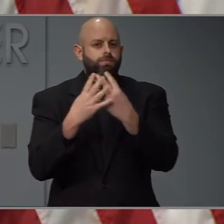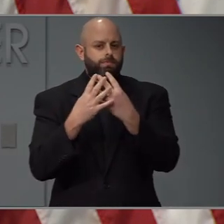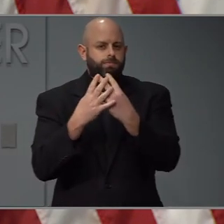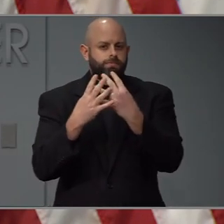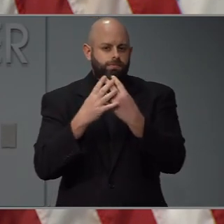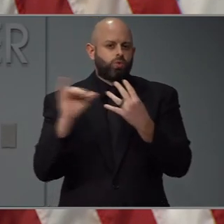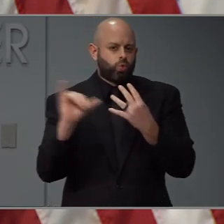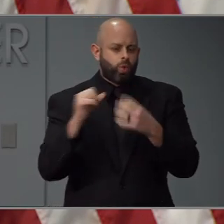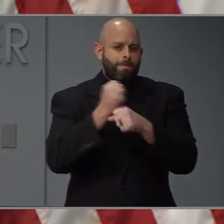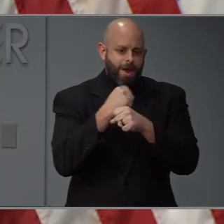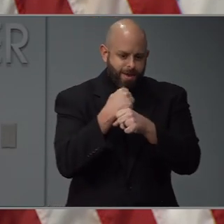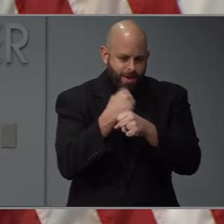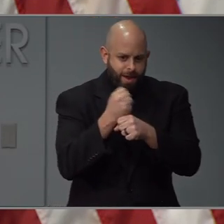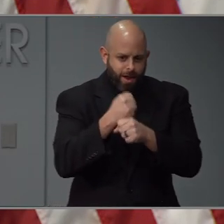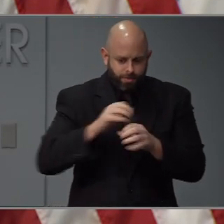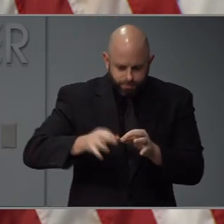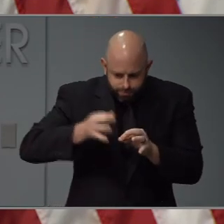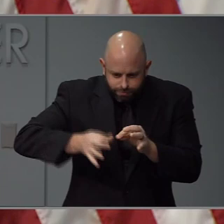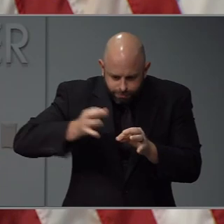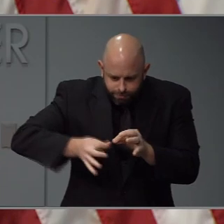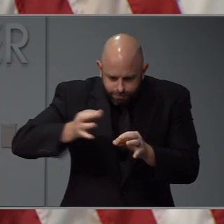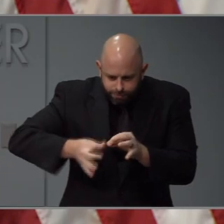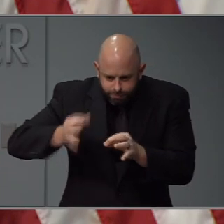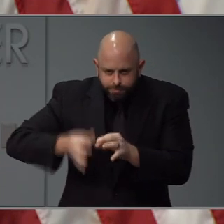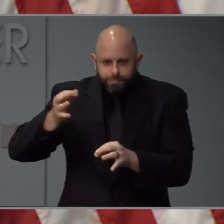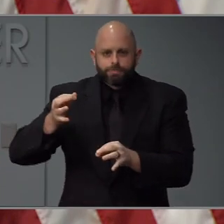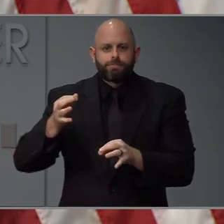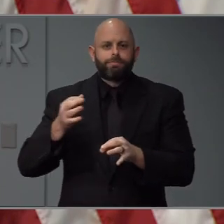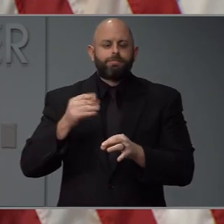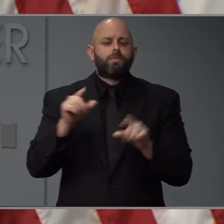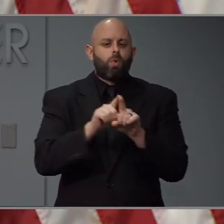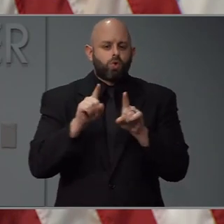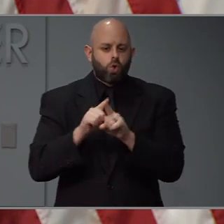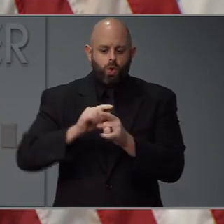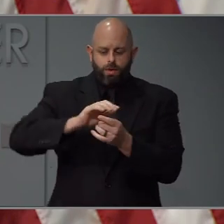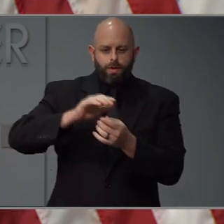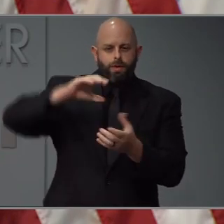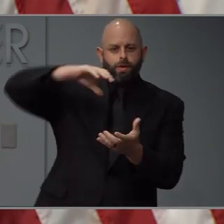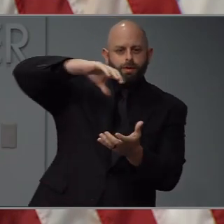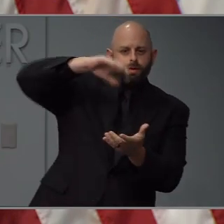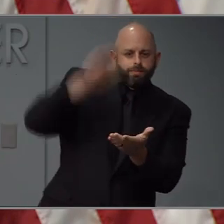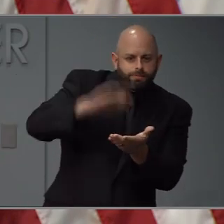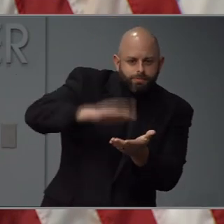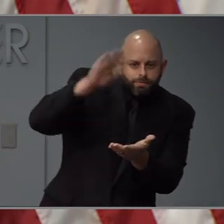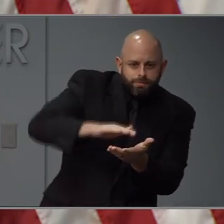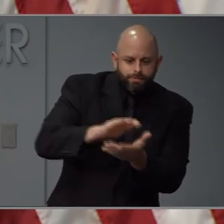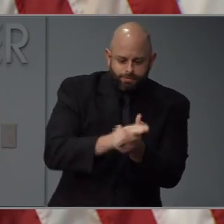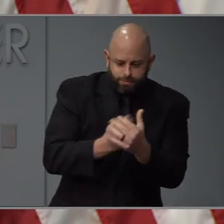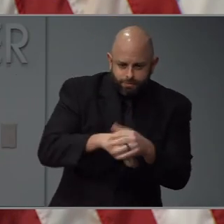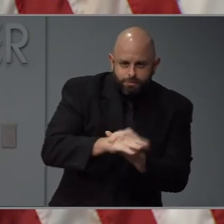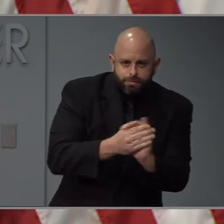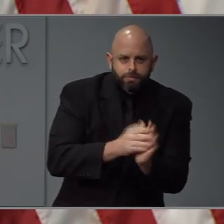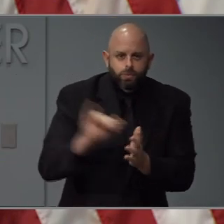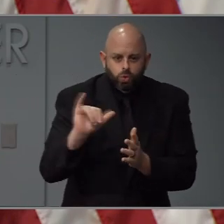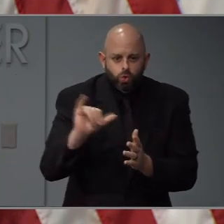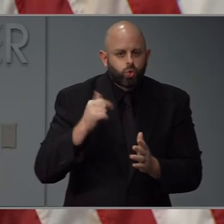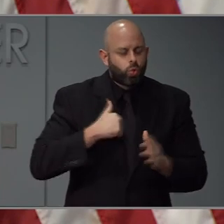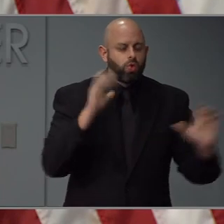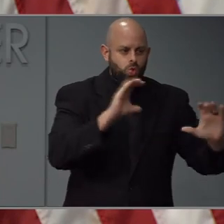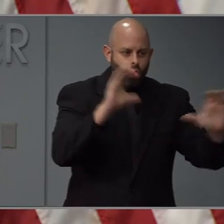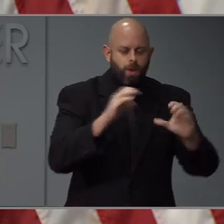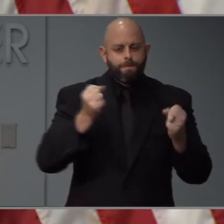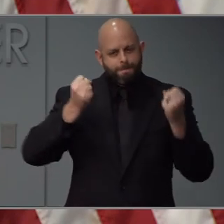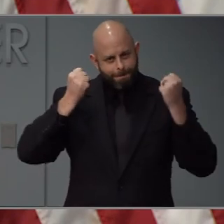to begin to get things like disinfectants. So we're beginning to see a gradual shift of production